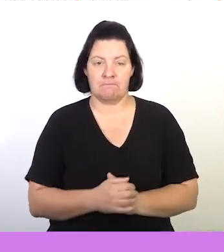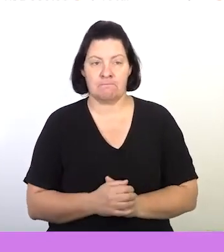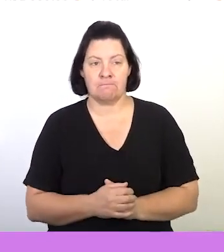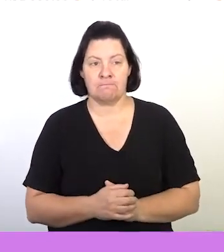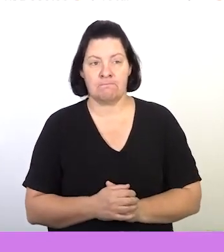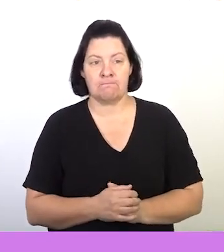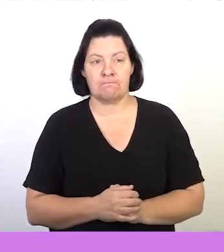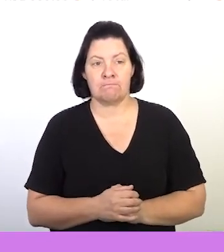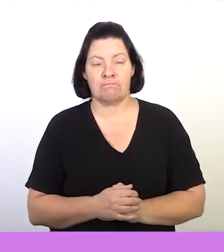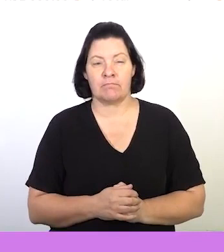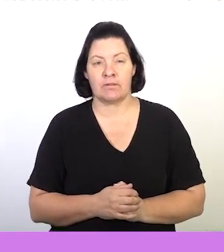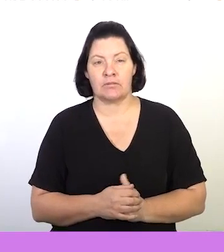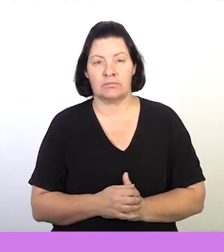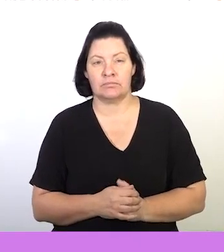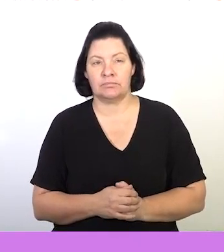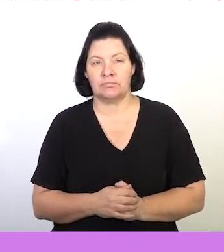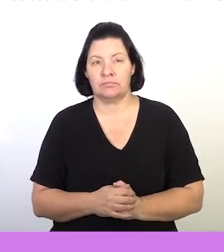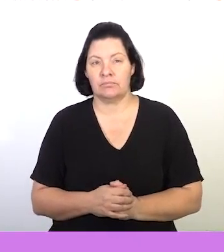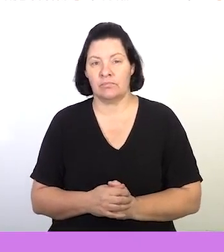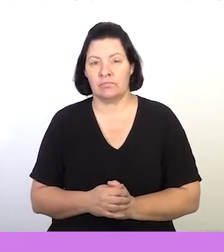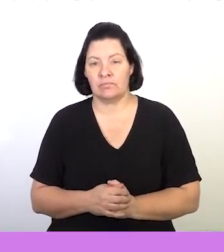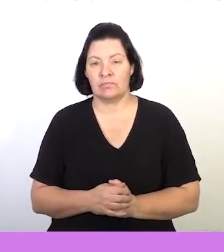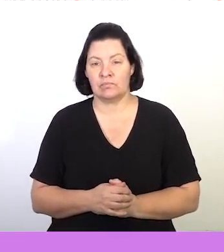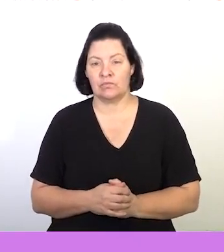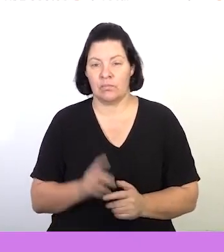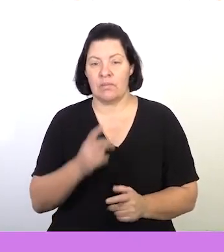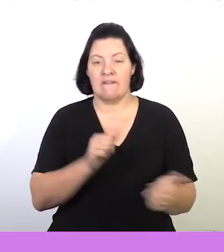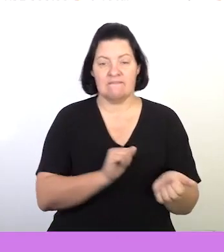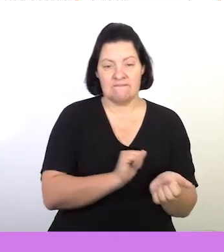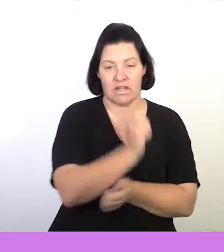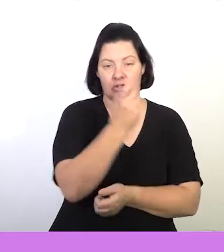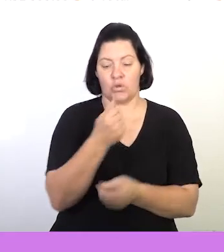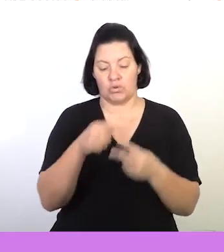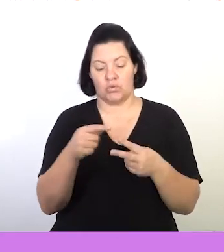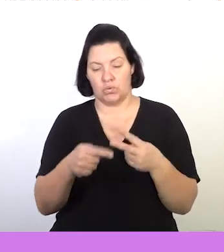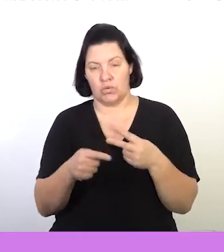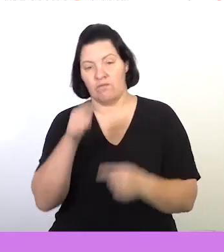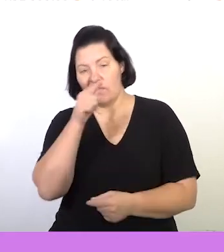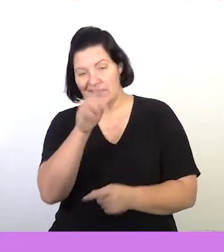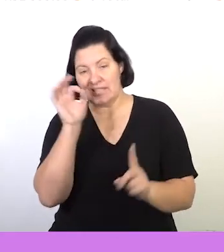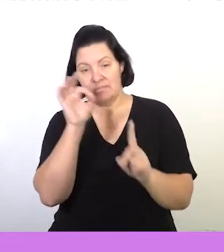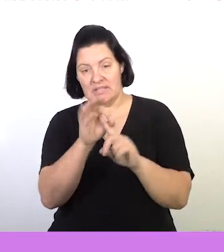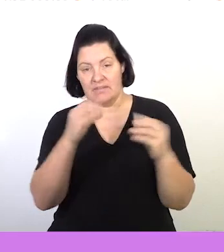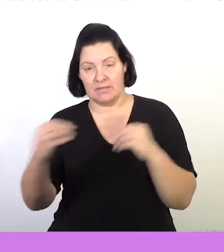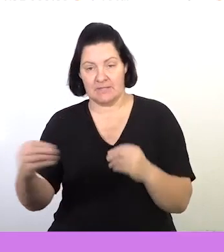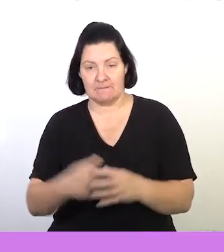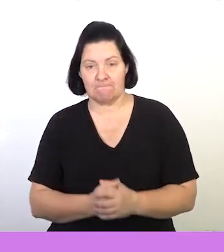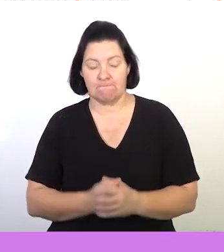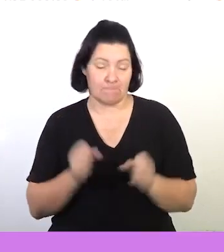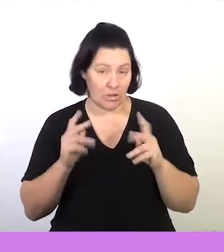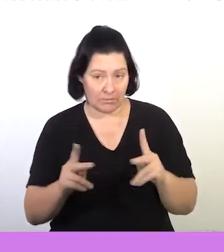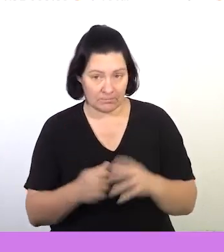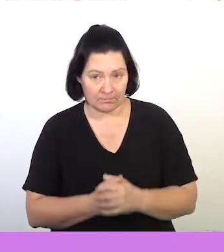wage. So that will be a two fixed cost for this specific